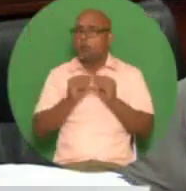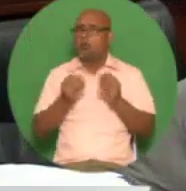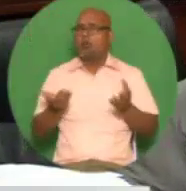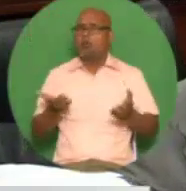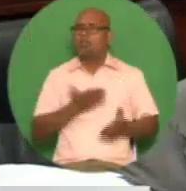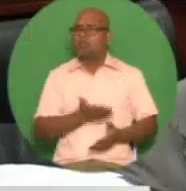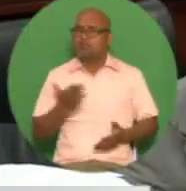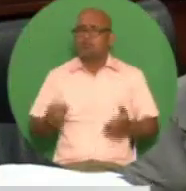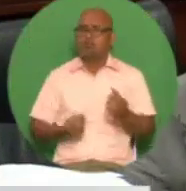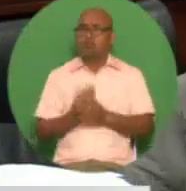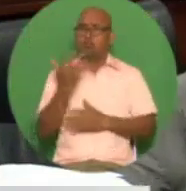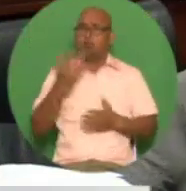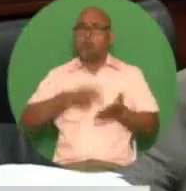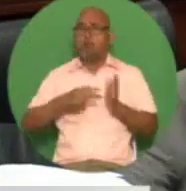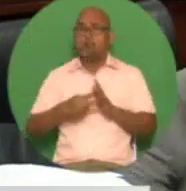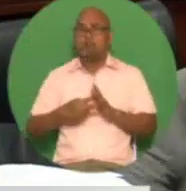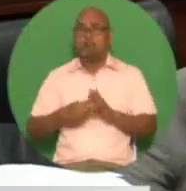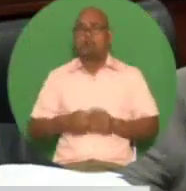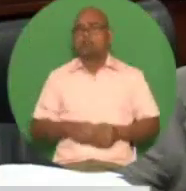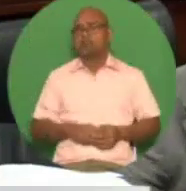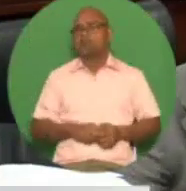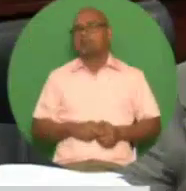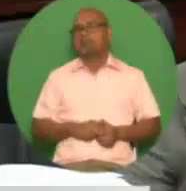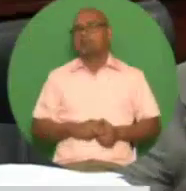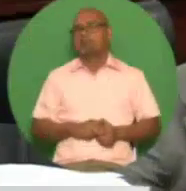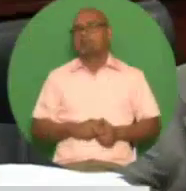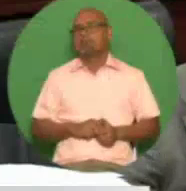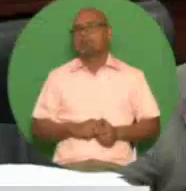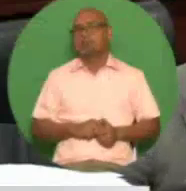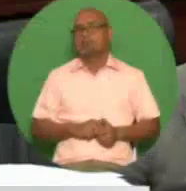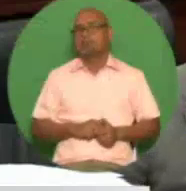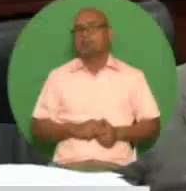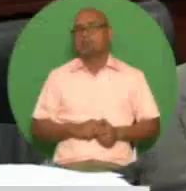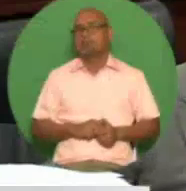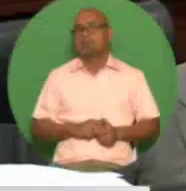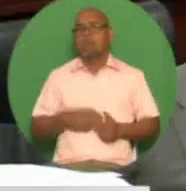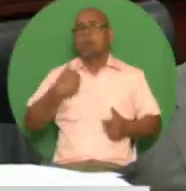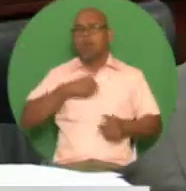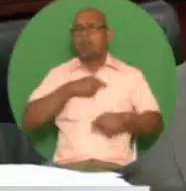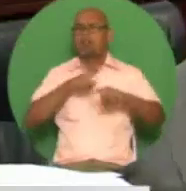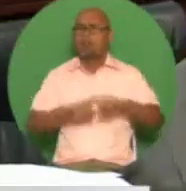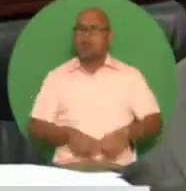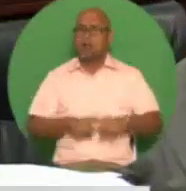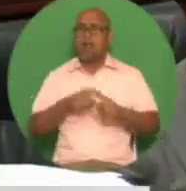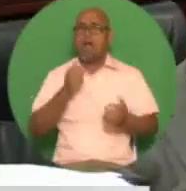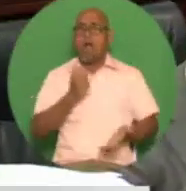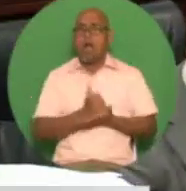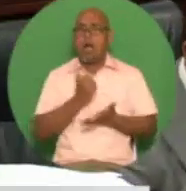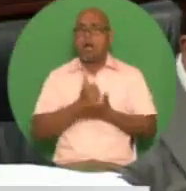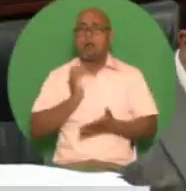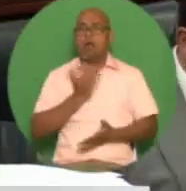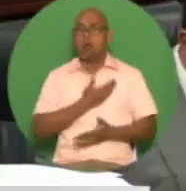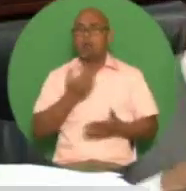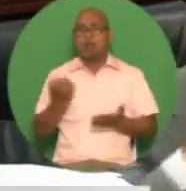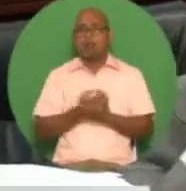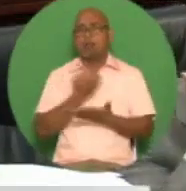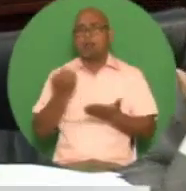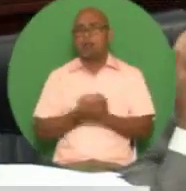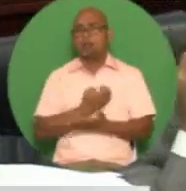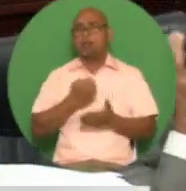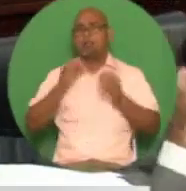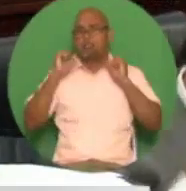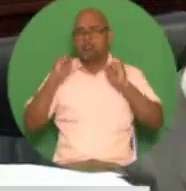improved standard of living has been anchored on our stabilizing economy with an appropriately sequenced fiscal